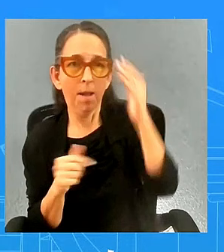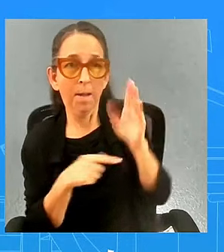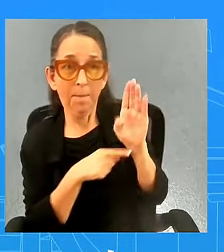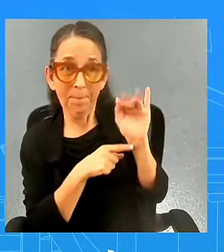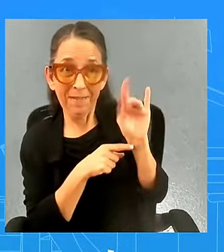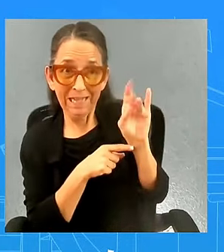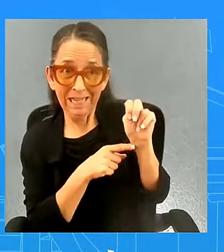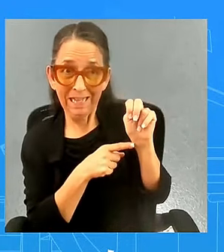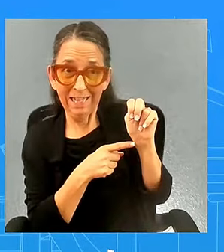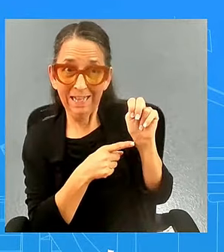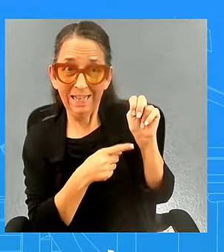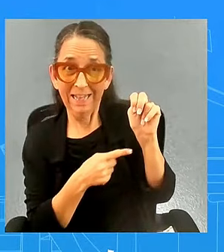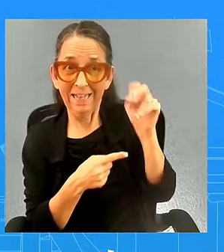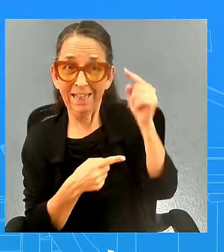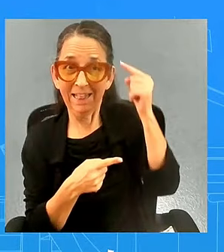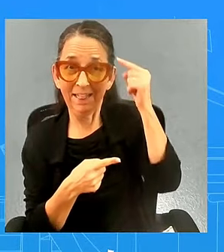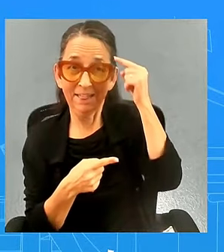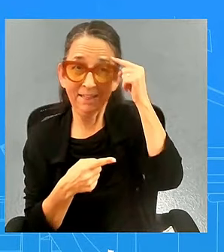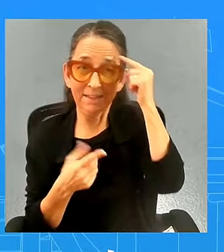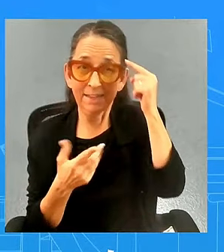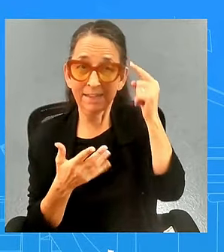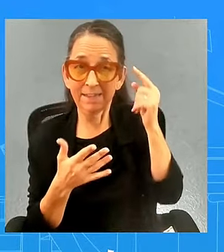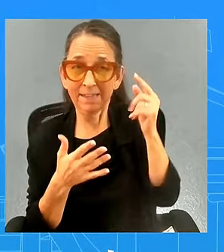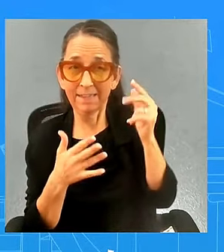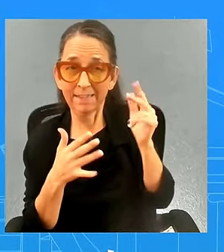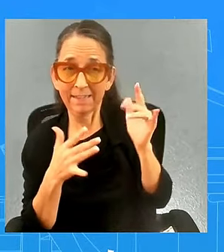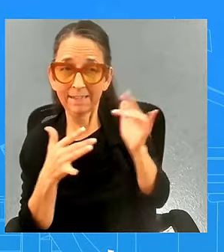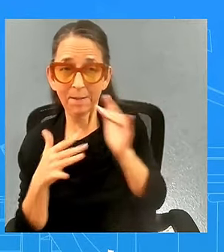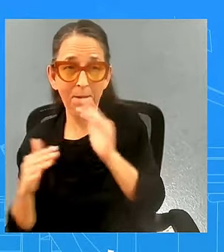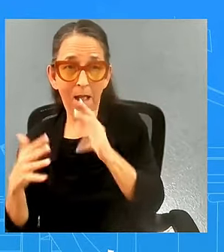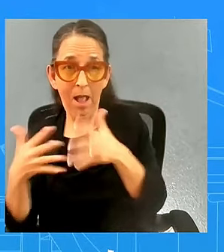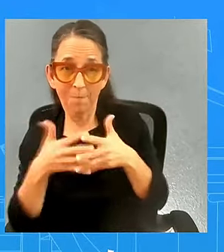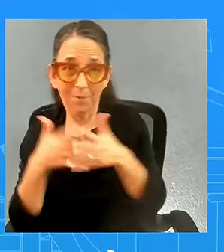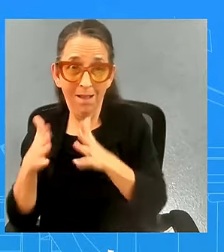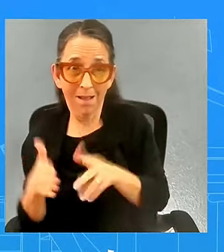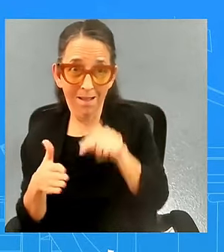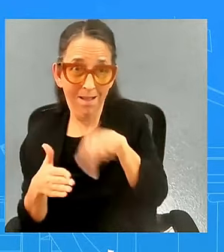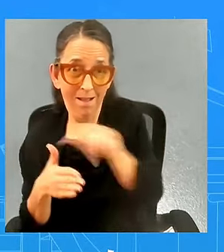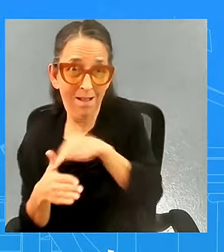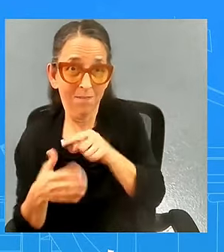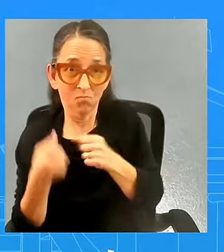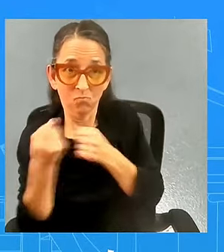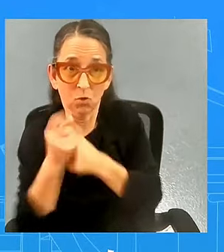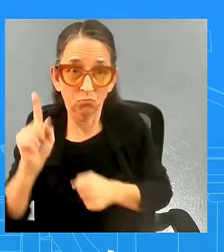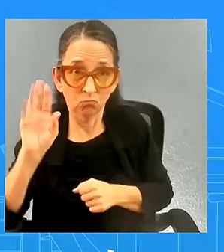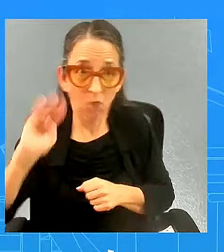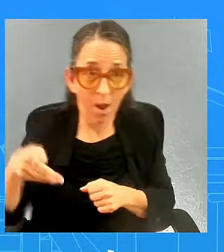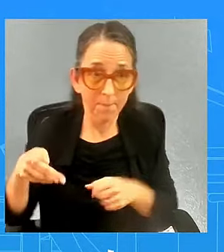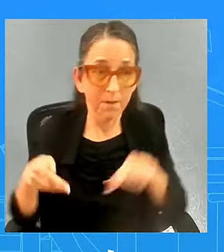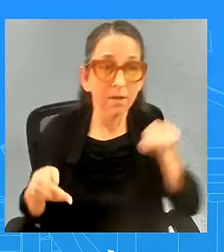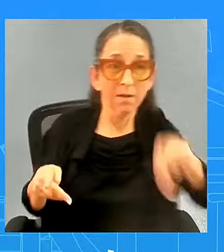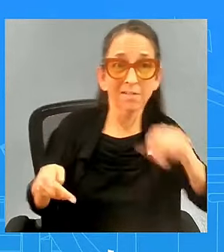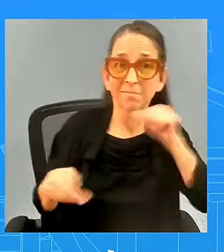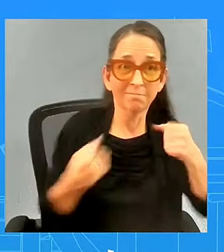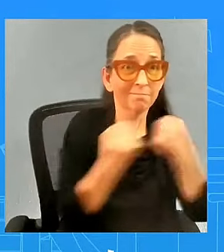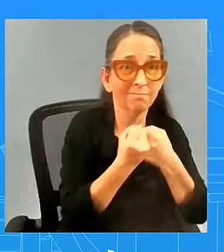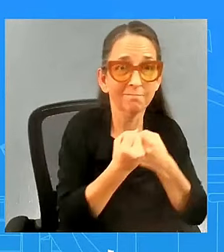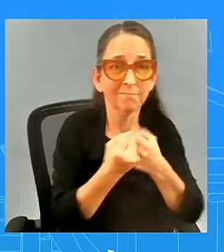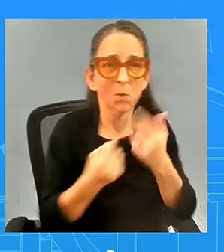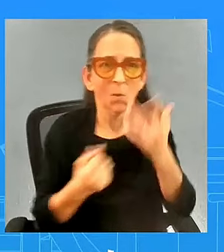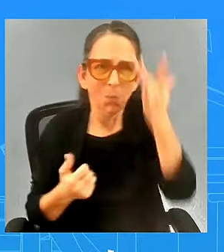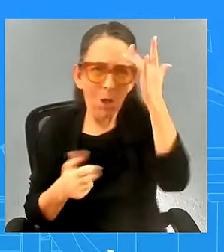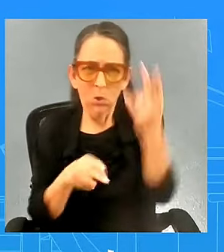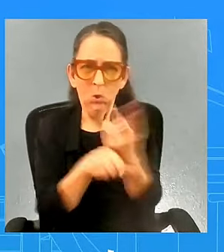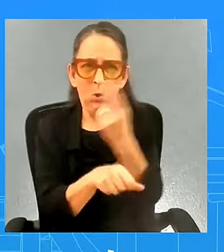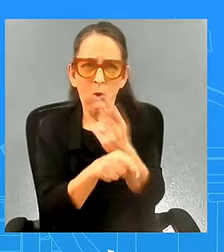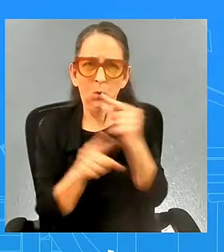americans who support trump than he does of those who do not and two why is he using that kind of rhetoric how is that presidential so a